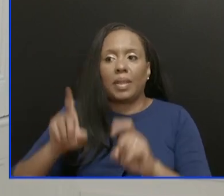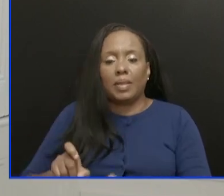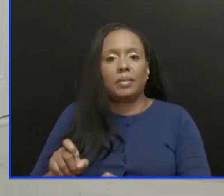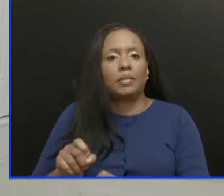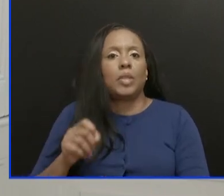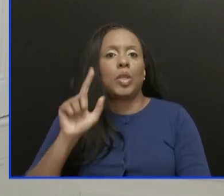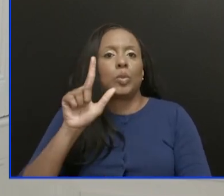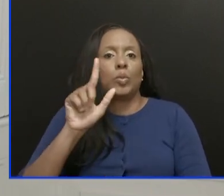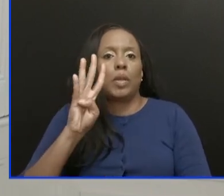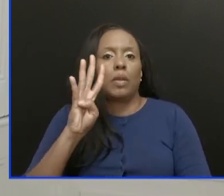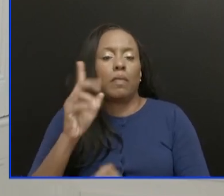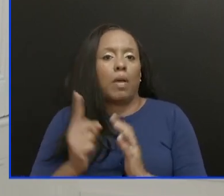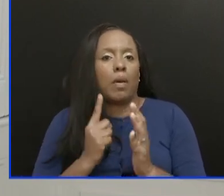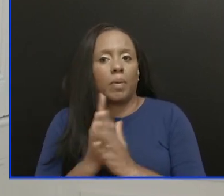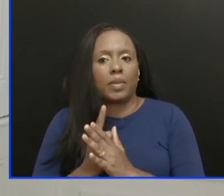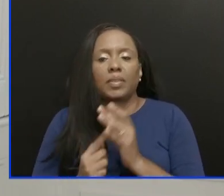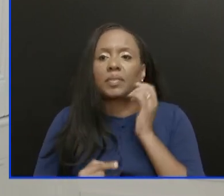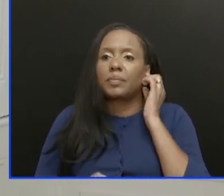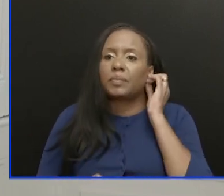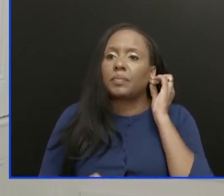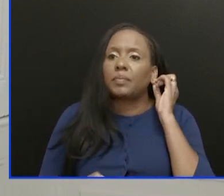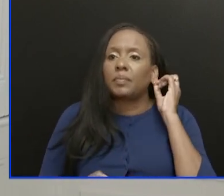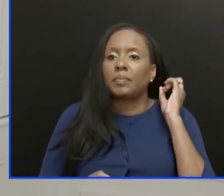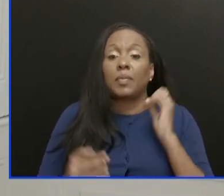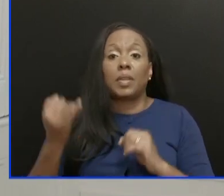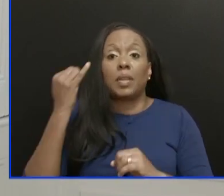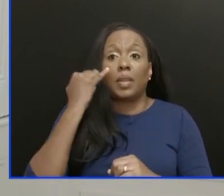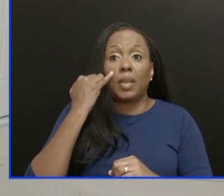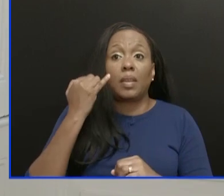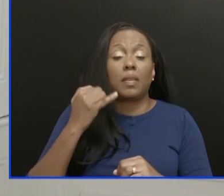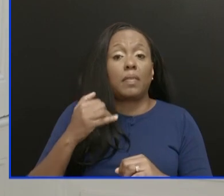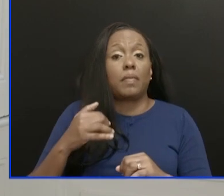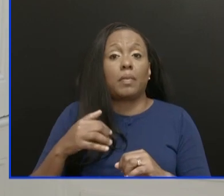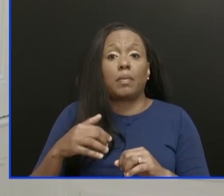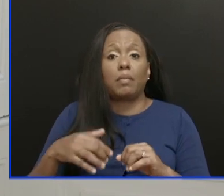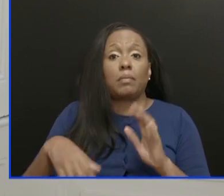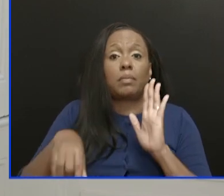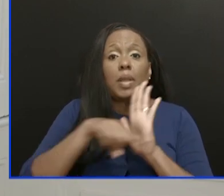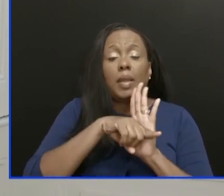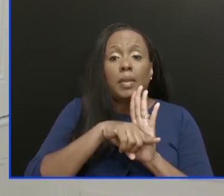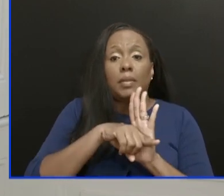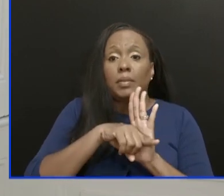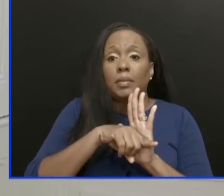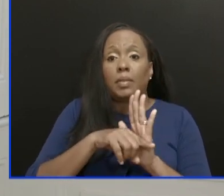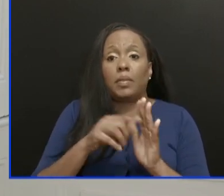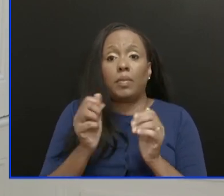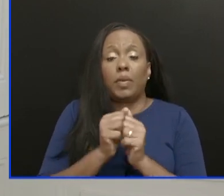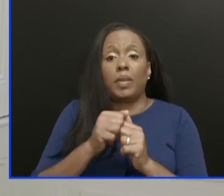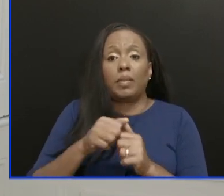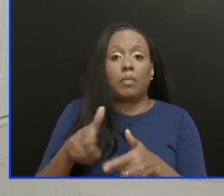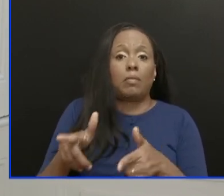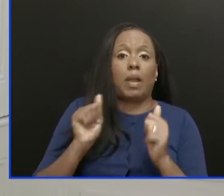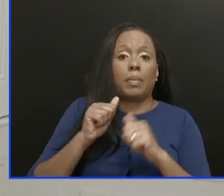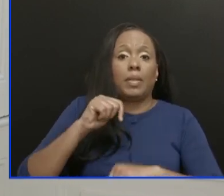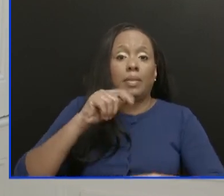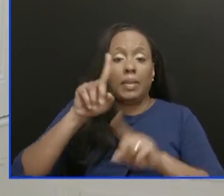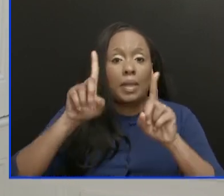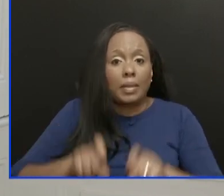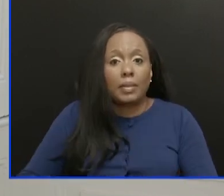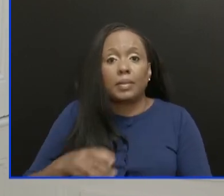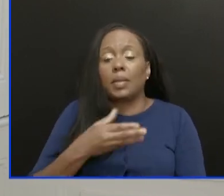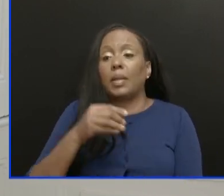you test negative on rapid antigen tests within 24 hours of entry,